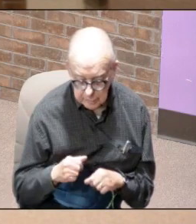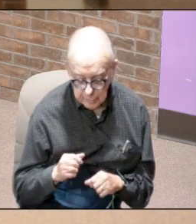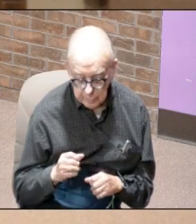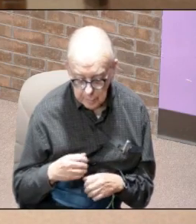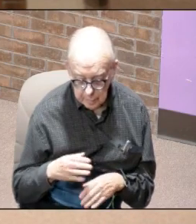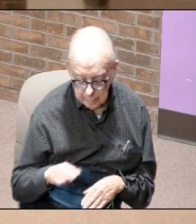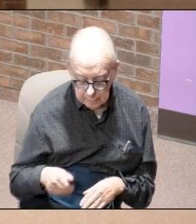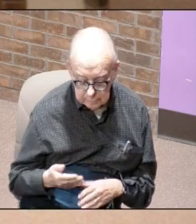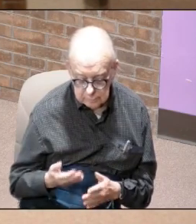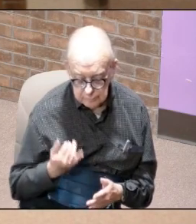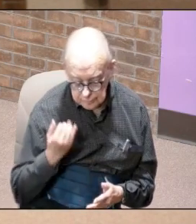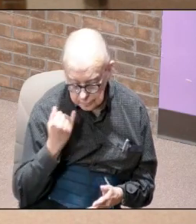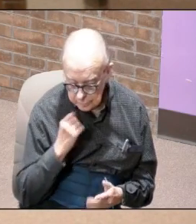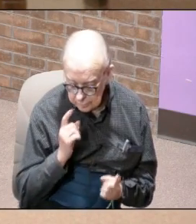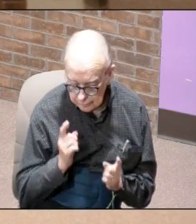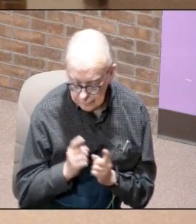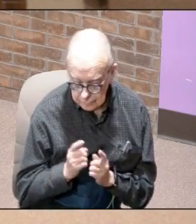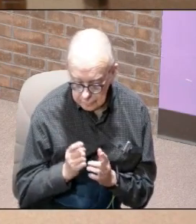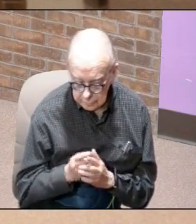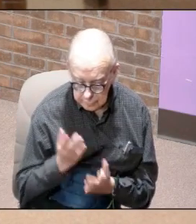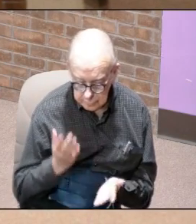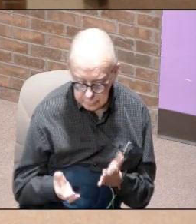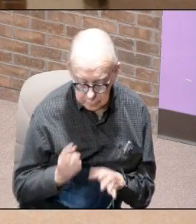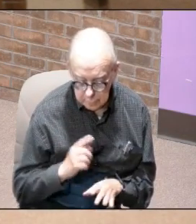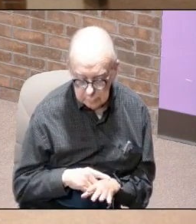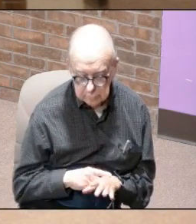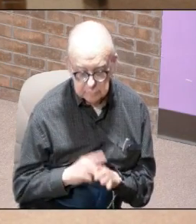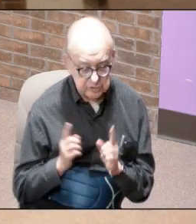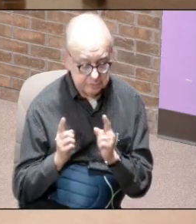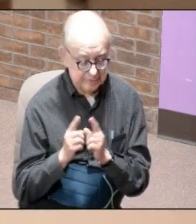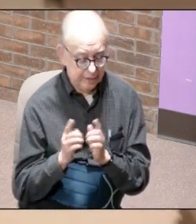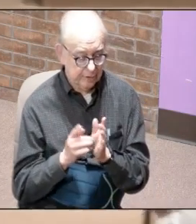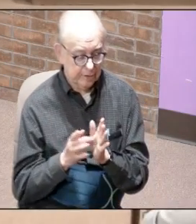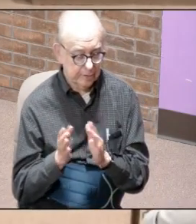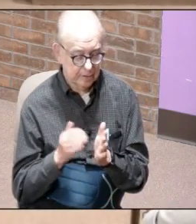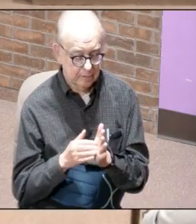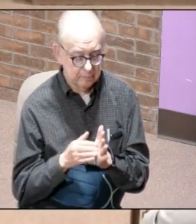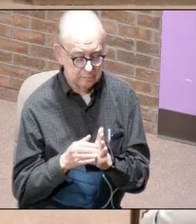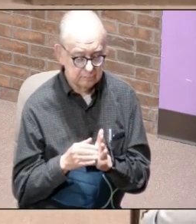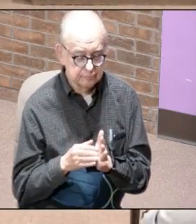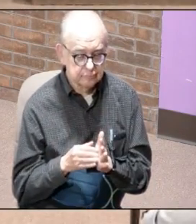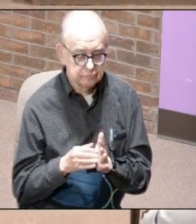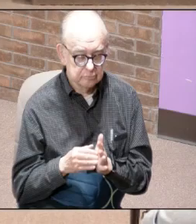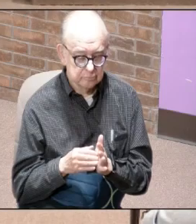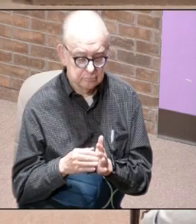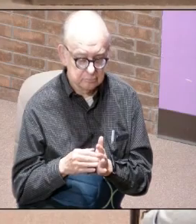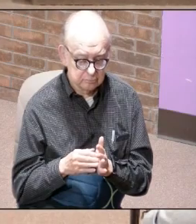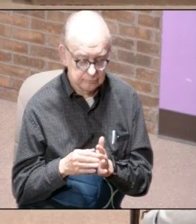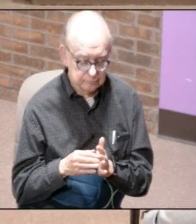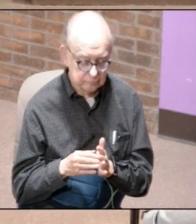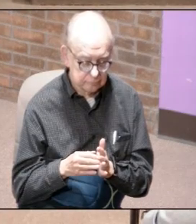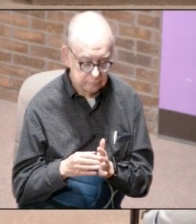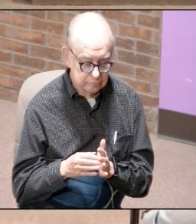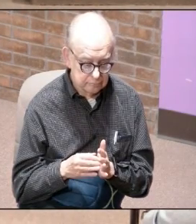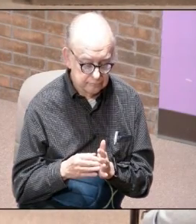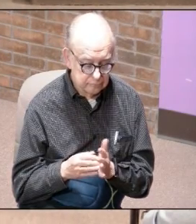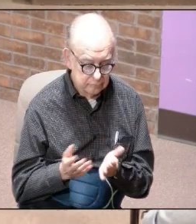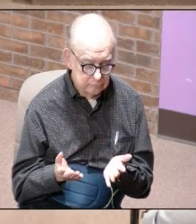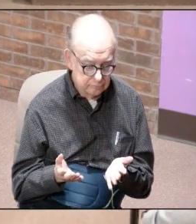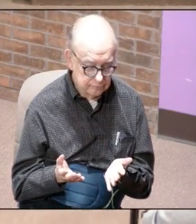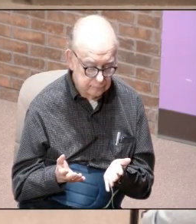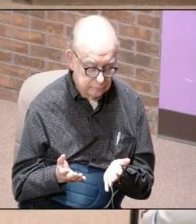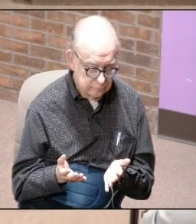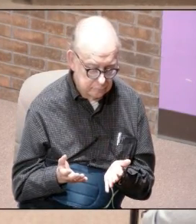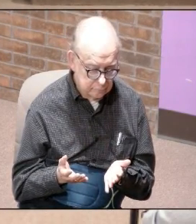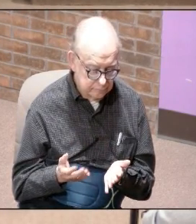you if you have met him maybe it's the time to meet him again say you know what Lord Lord I have not been doing what